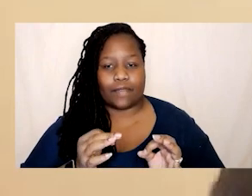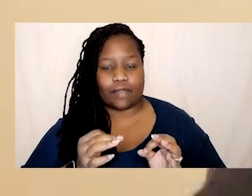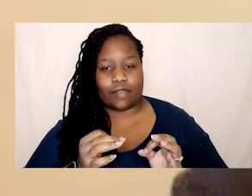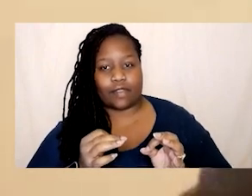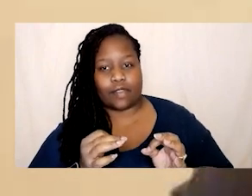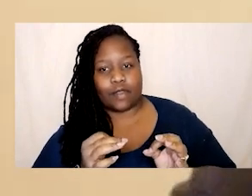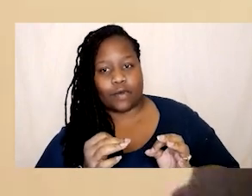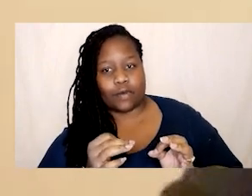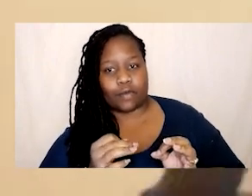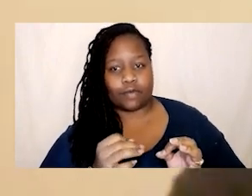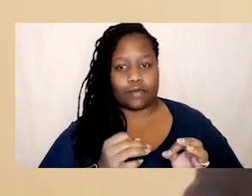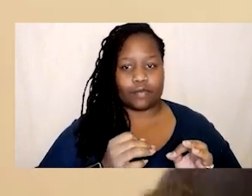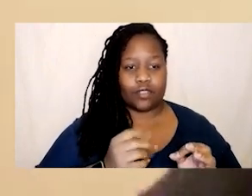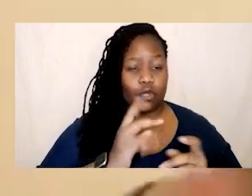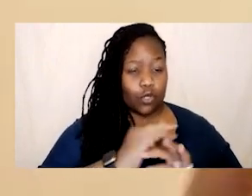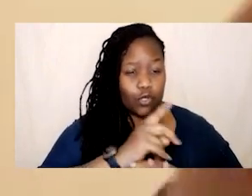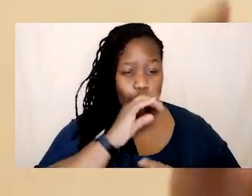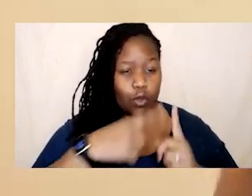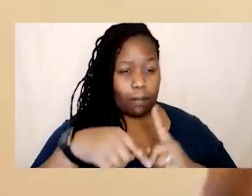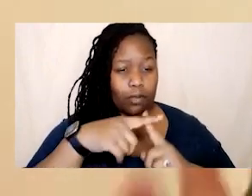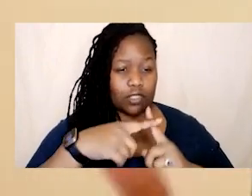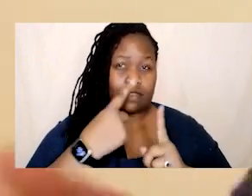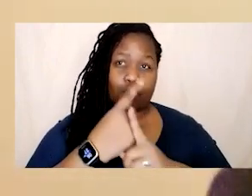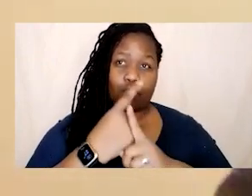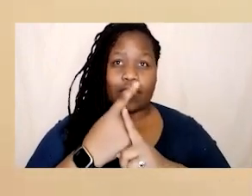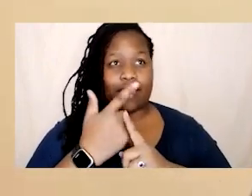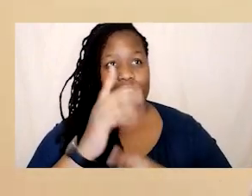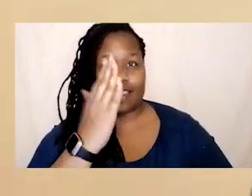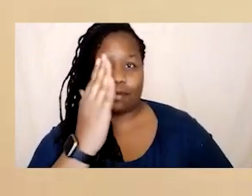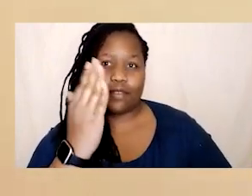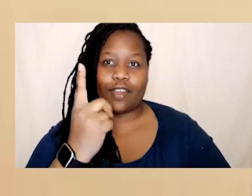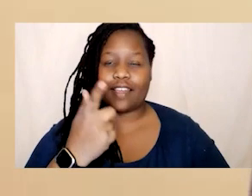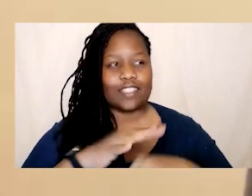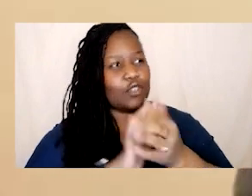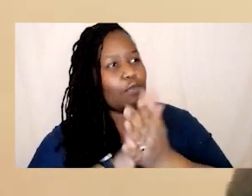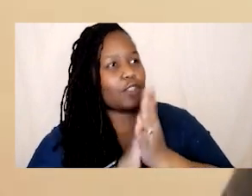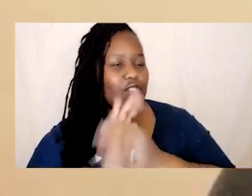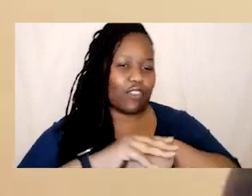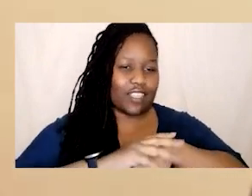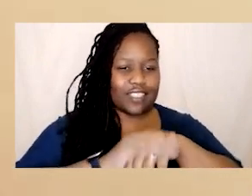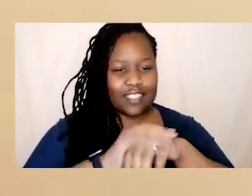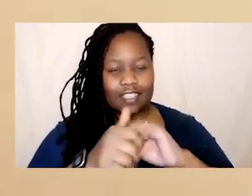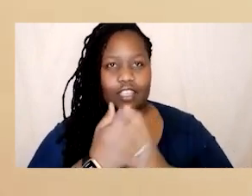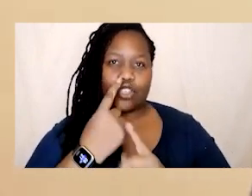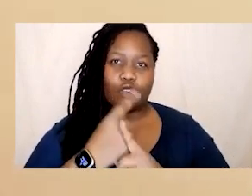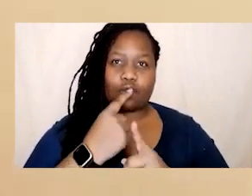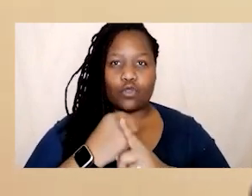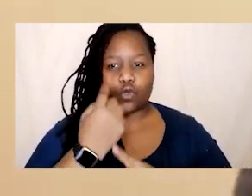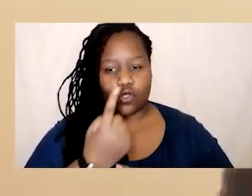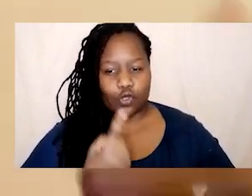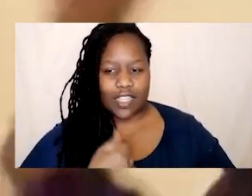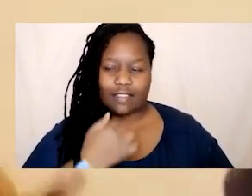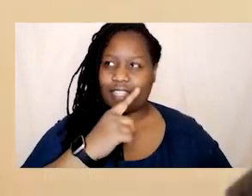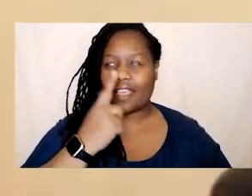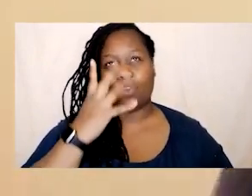it you're gonna do your affirmations in the mirror as you're brushing your teeth and you're gonna you're gonna like as you're moisturizing your skin and for those that do you're gonna be telling yourself how beautiful